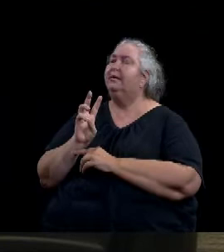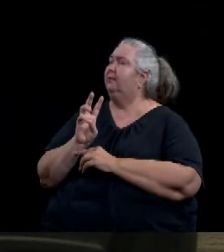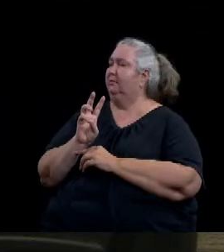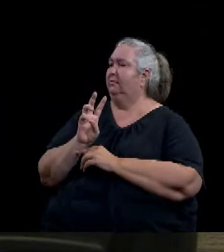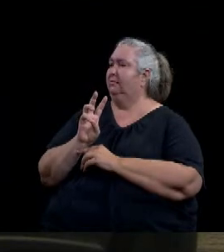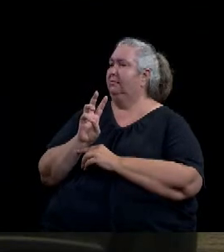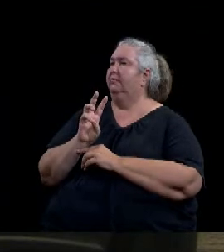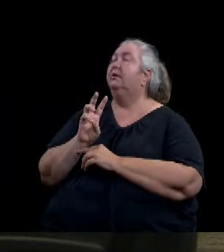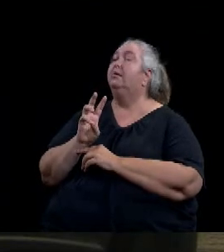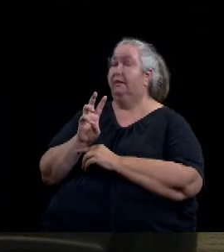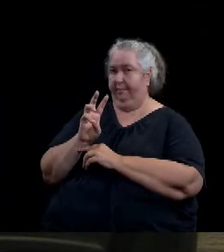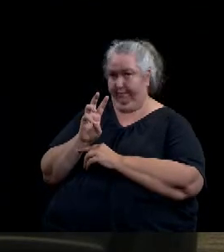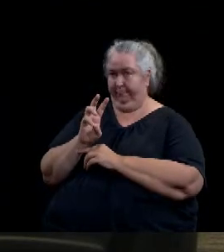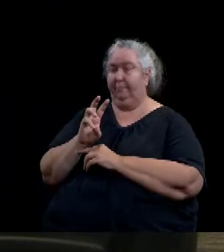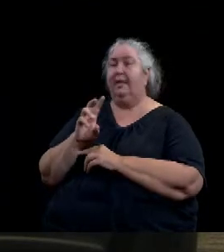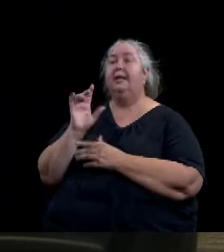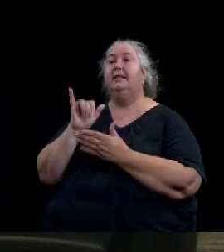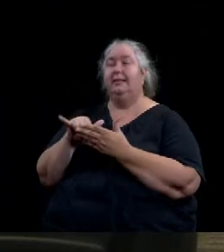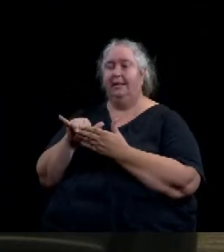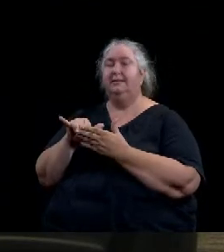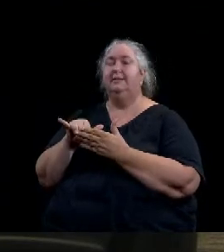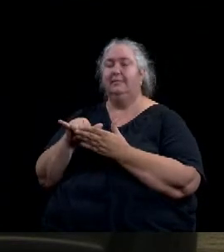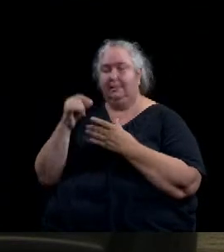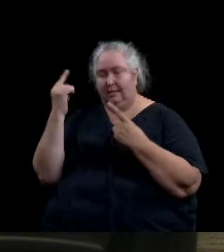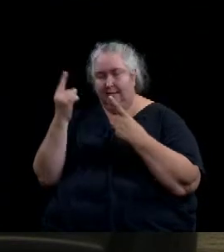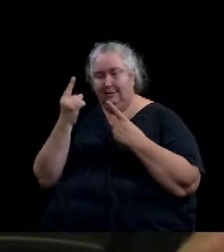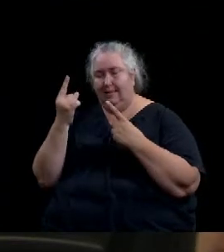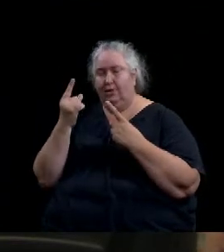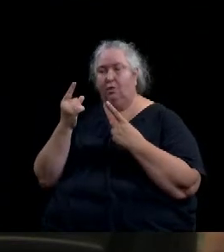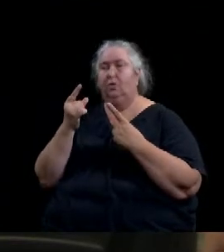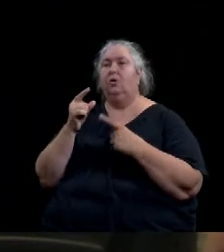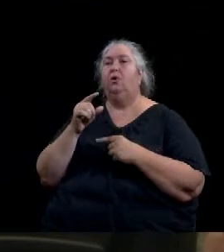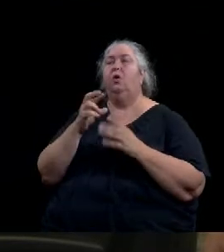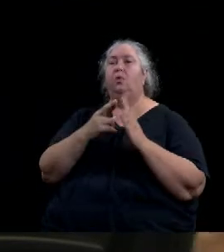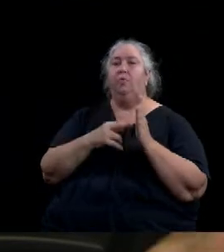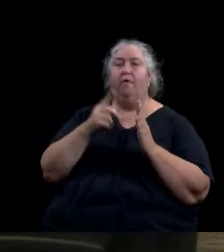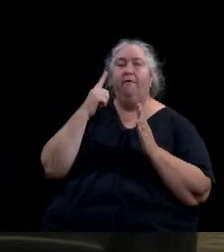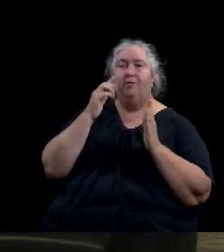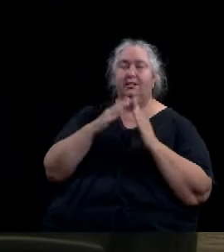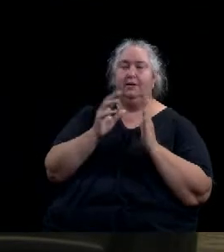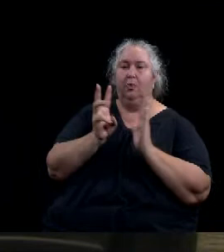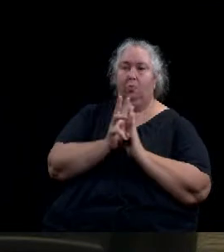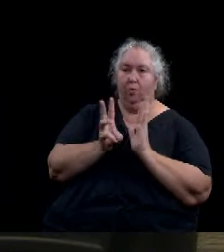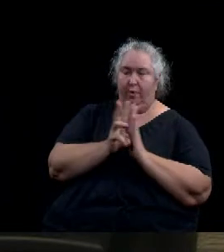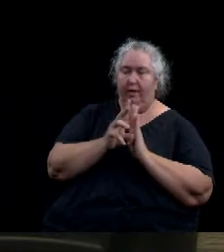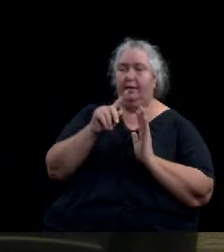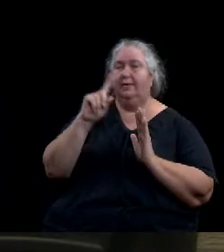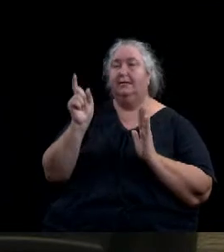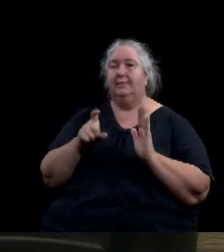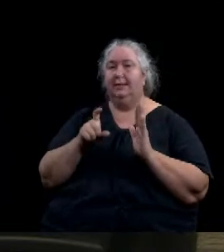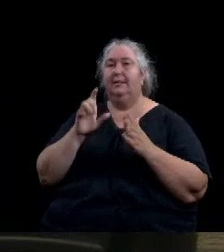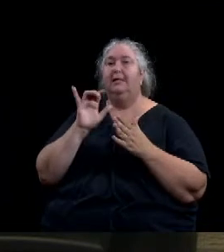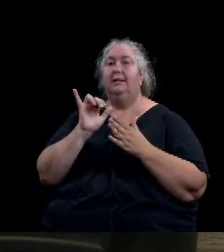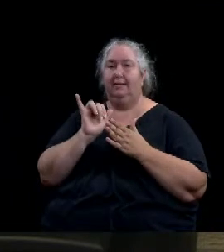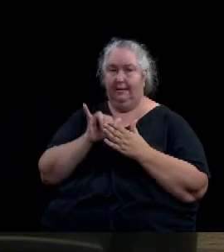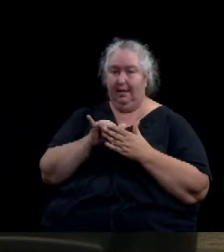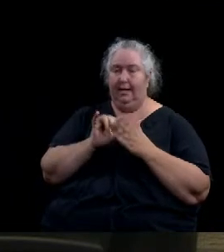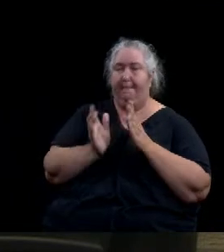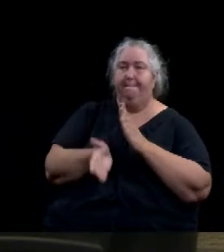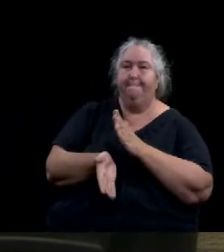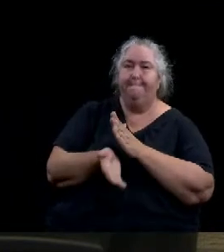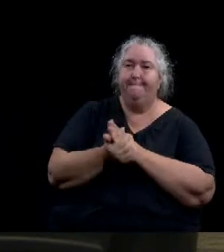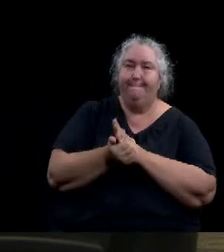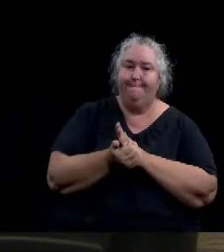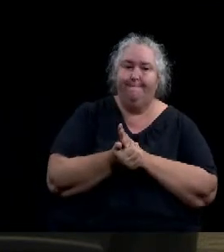consider an ordinance of the city of Waco, Texas, providing that the code of ordinances of the city of Waco be amended by revising section 28-247 and chapter